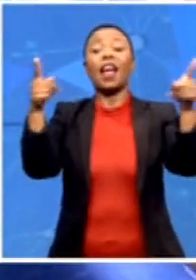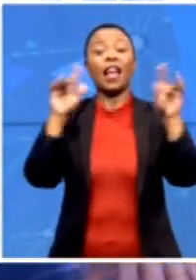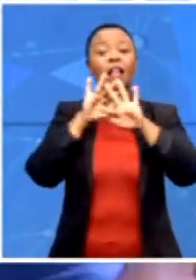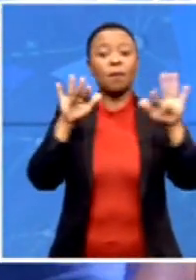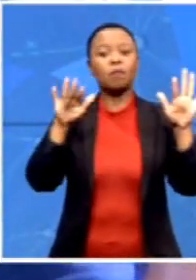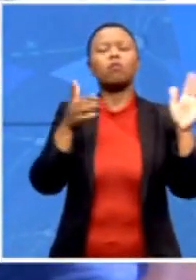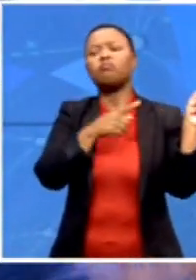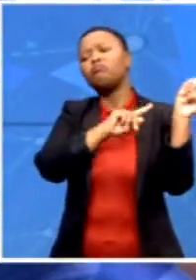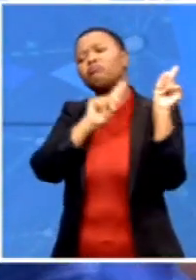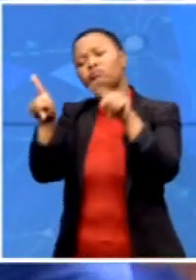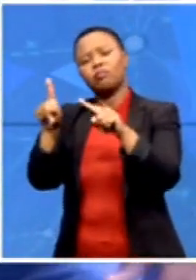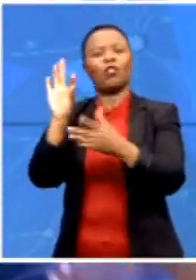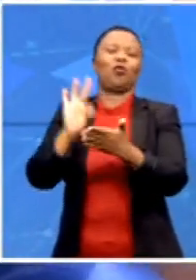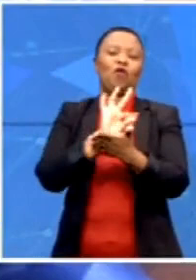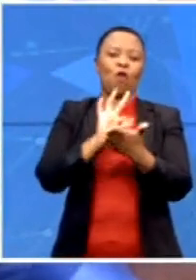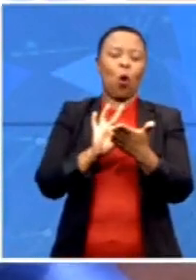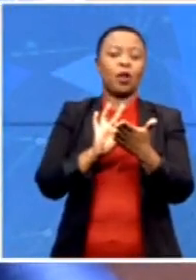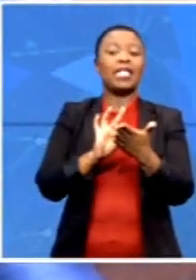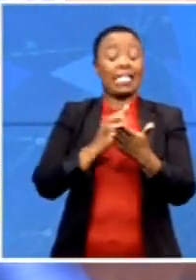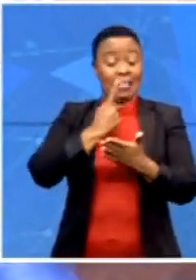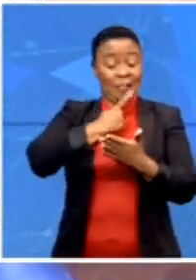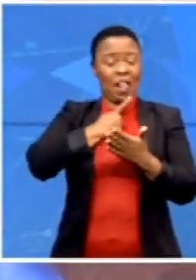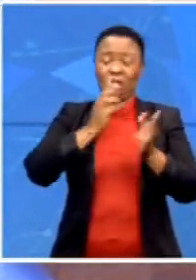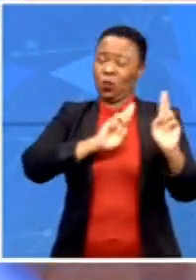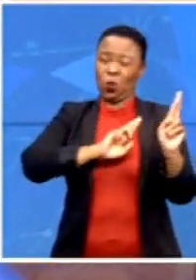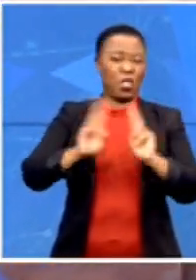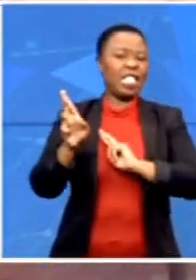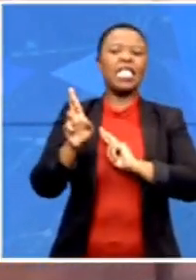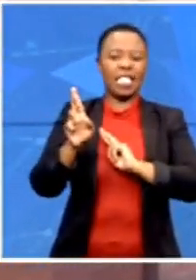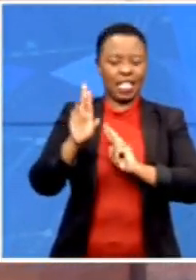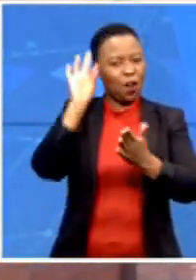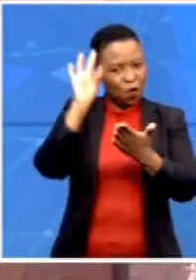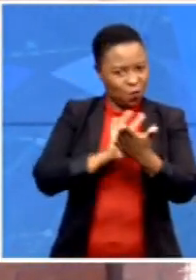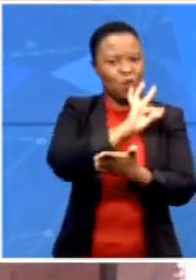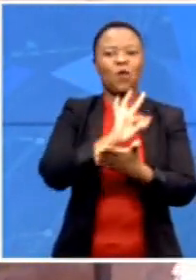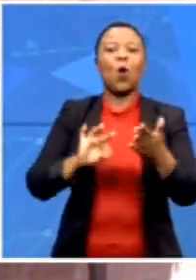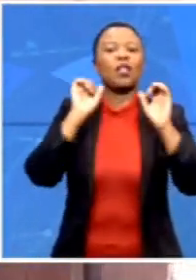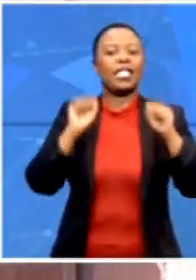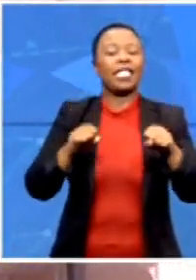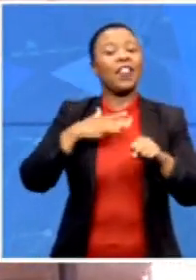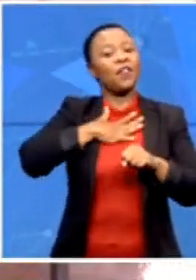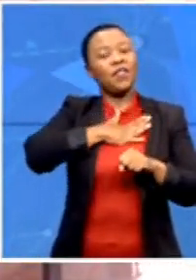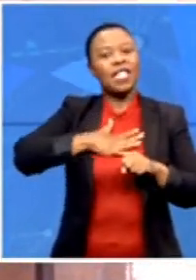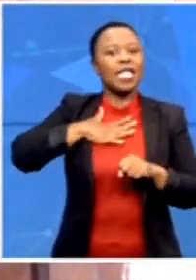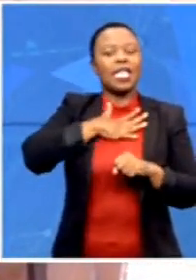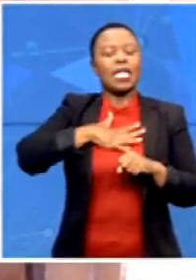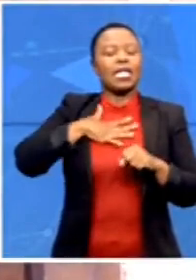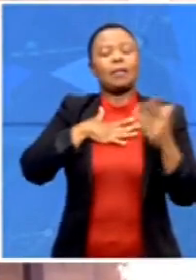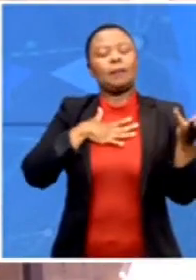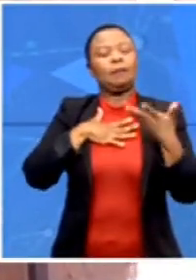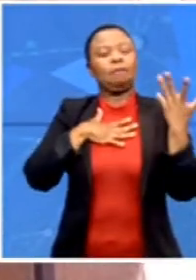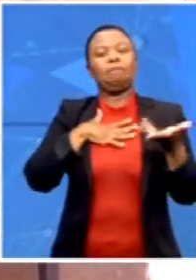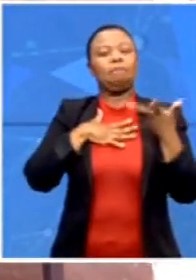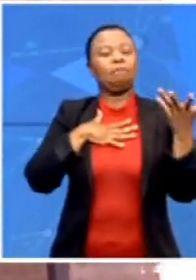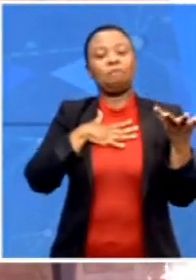himself to go out there and vote. He feels that it's not, it's senseless to just go out there and